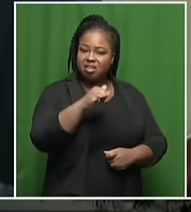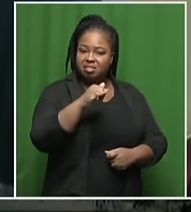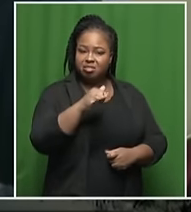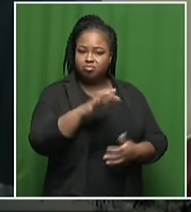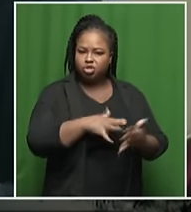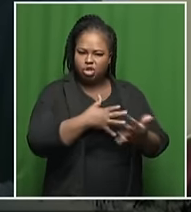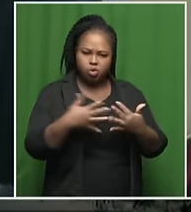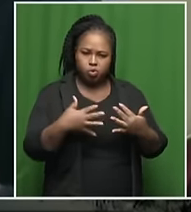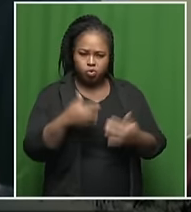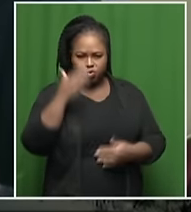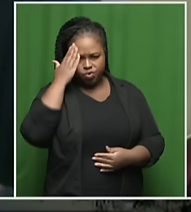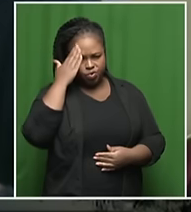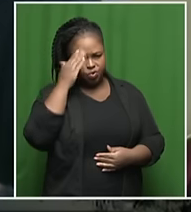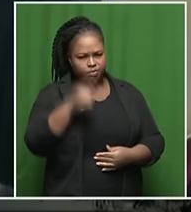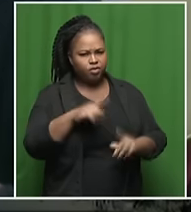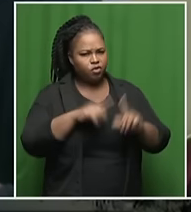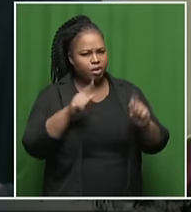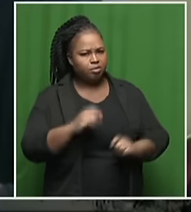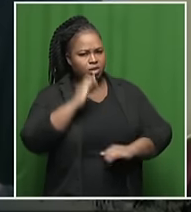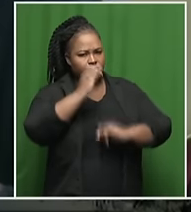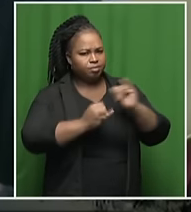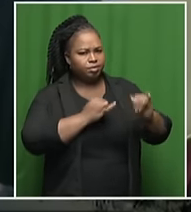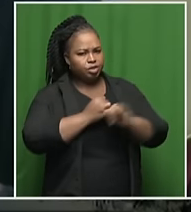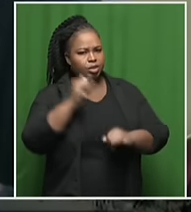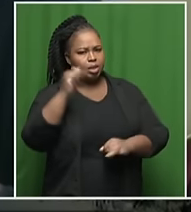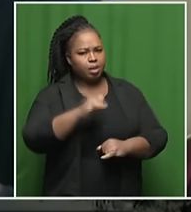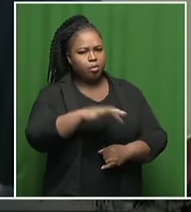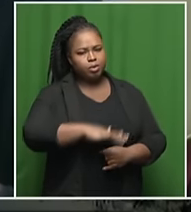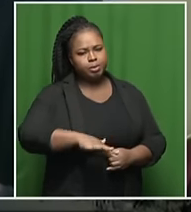schedule at the Cape Town International Airport?